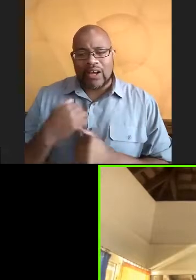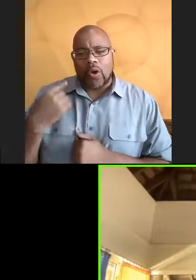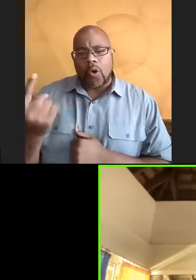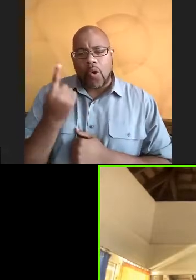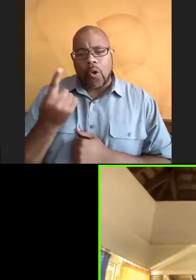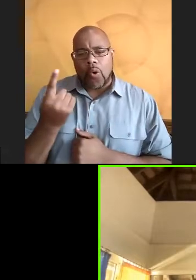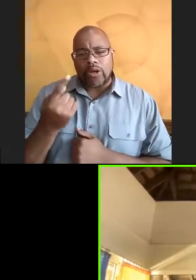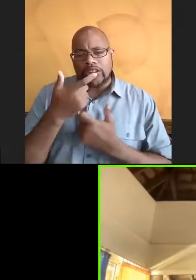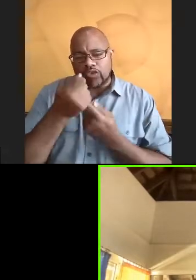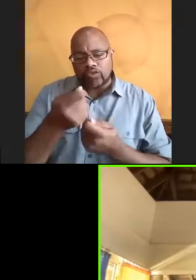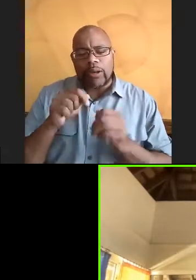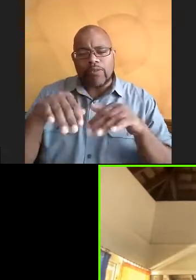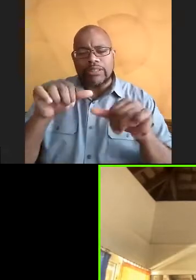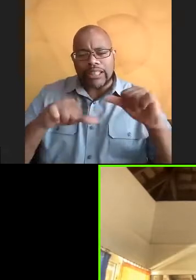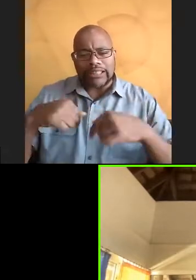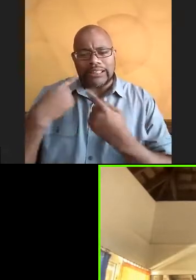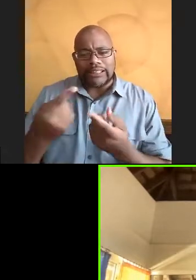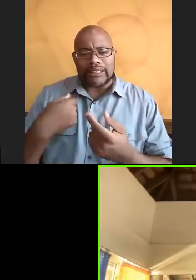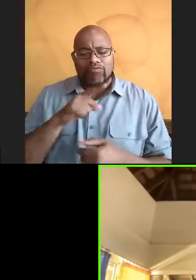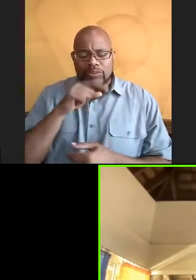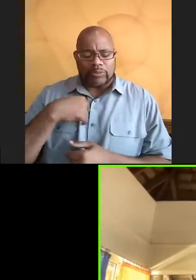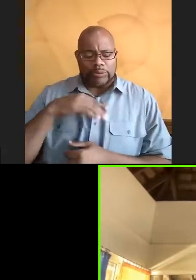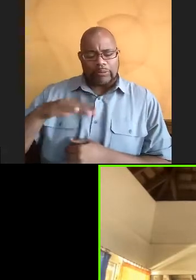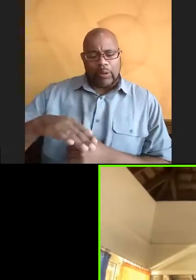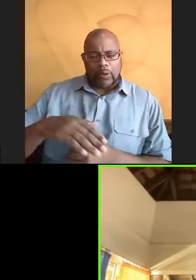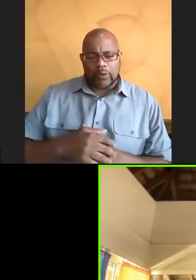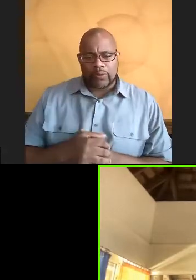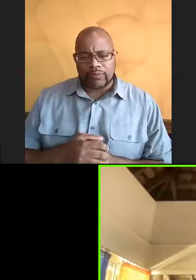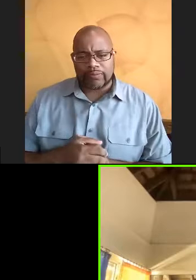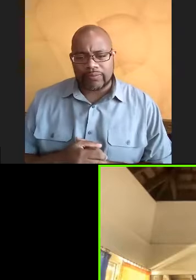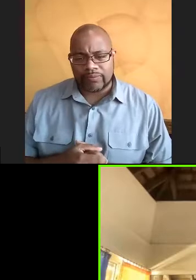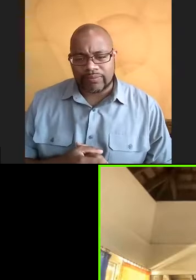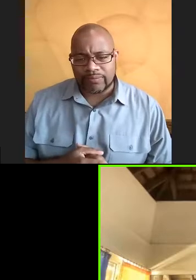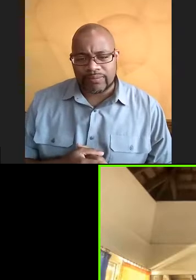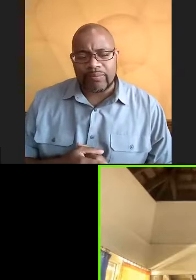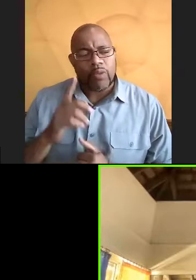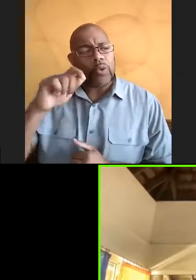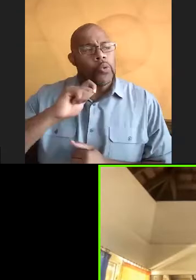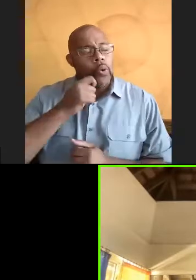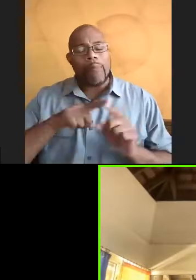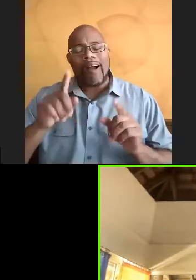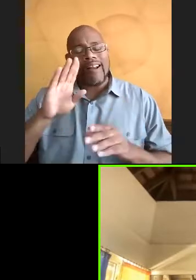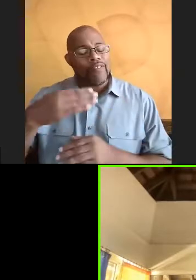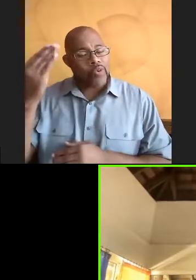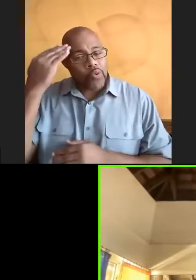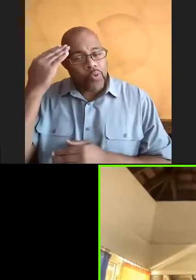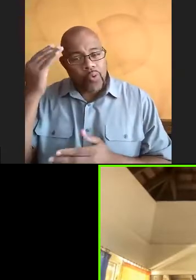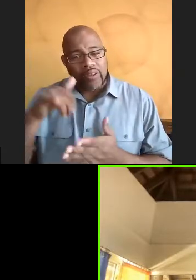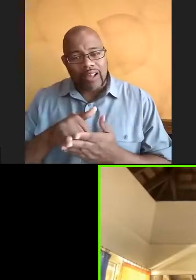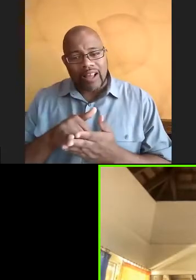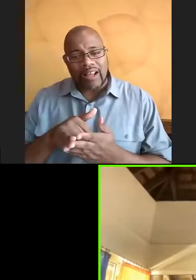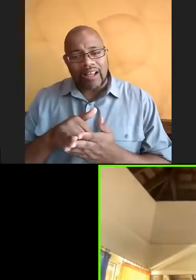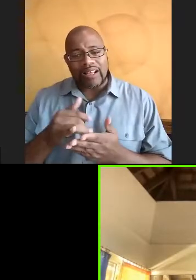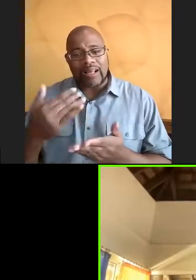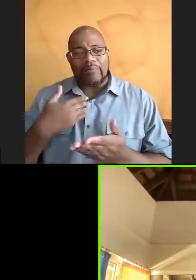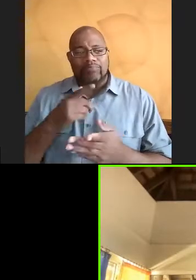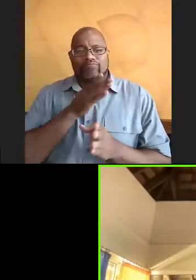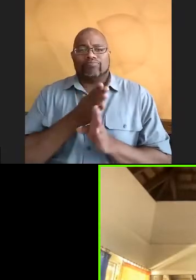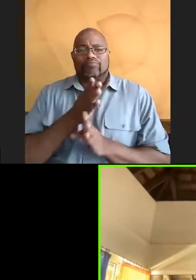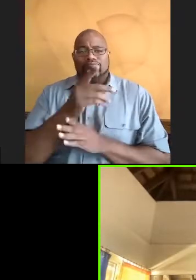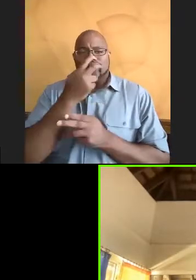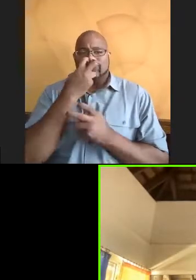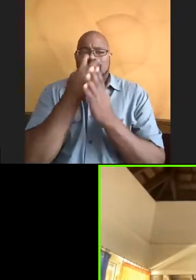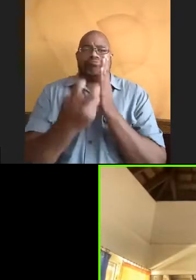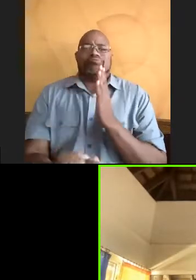interested in marine science ever since I was really little. just thought the ocean was really cool, but I never knew like that that was like a tangible career.